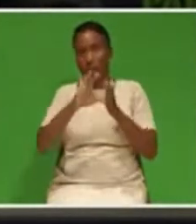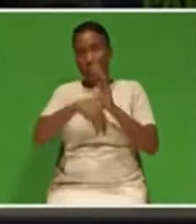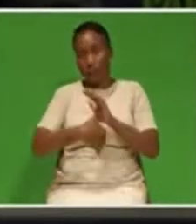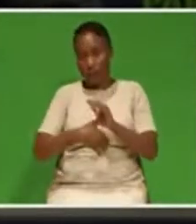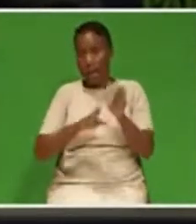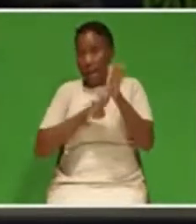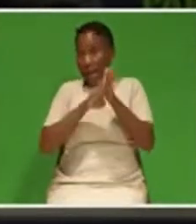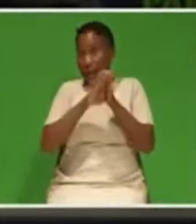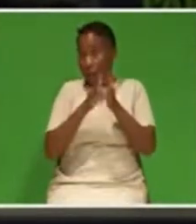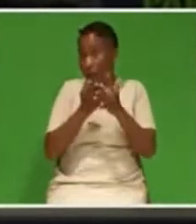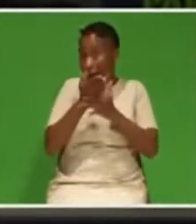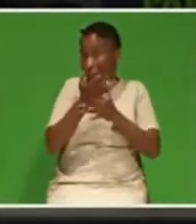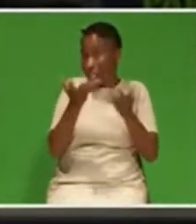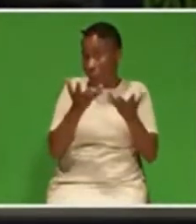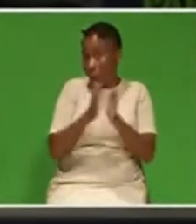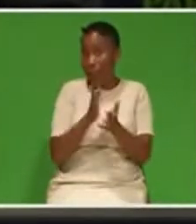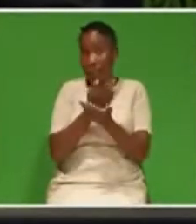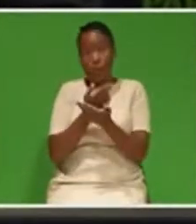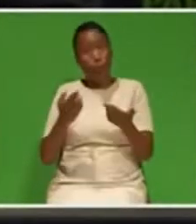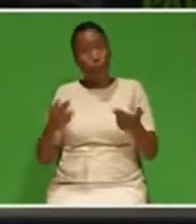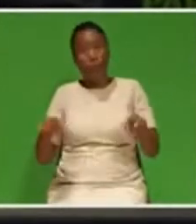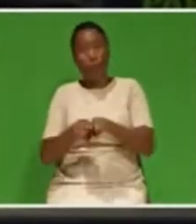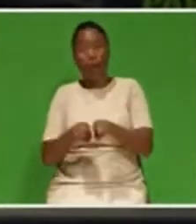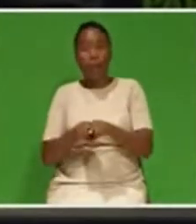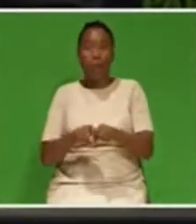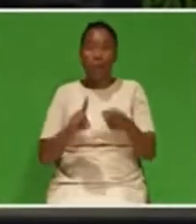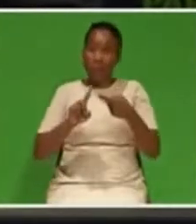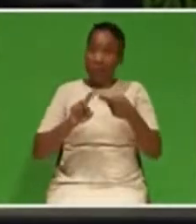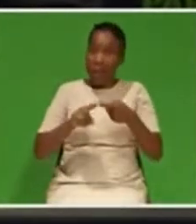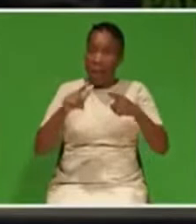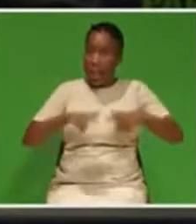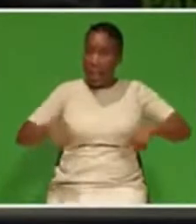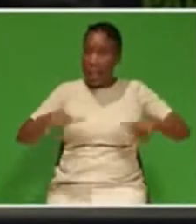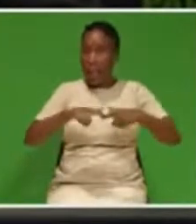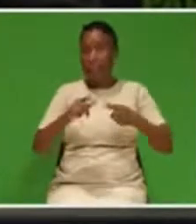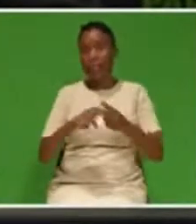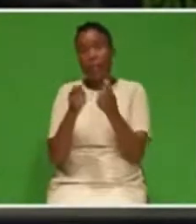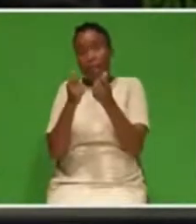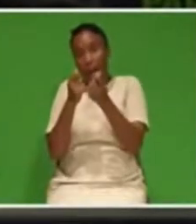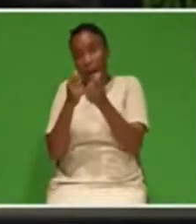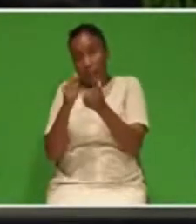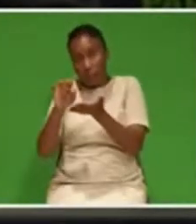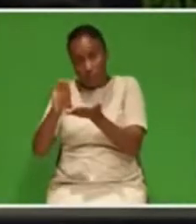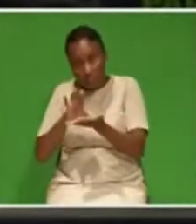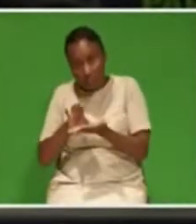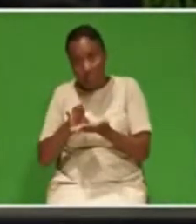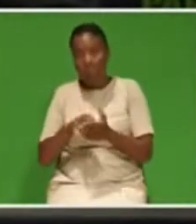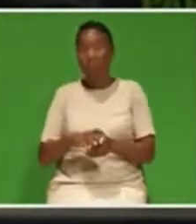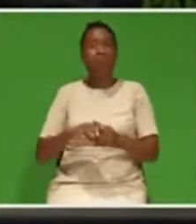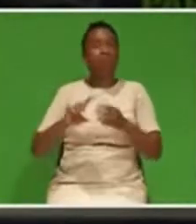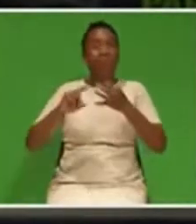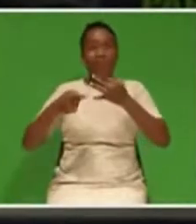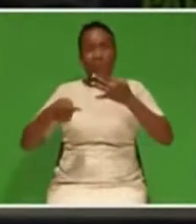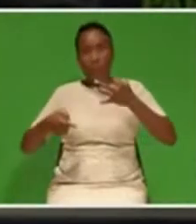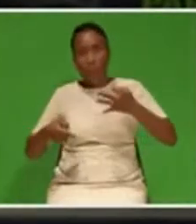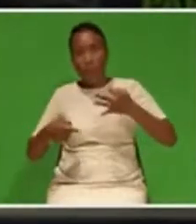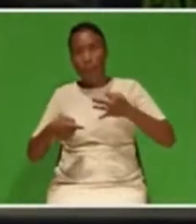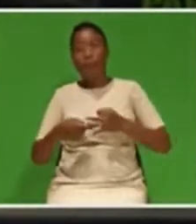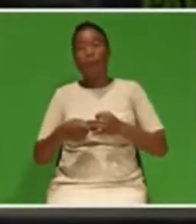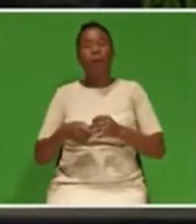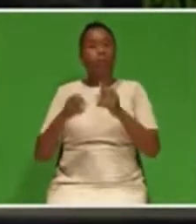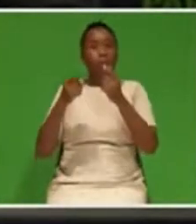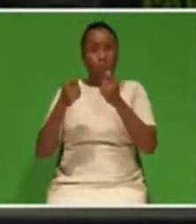access to resources such as land, finance, capital, decent work, capital